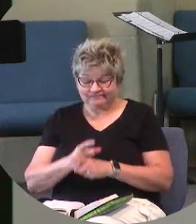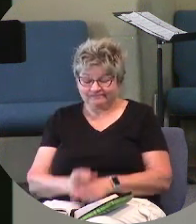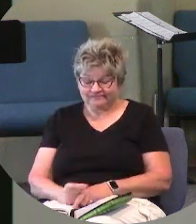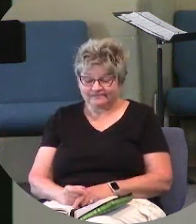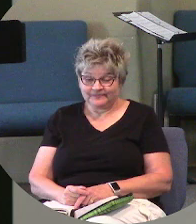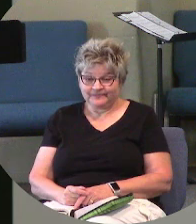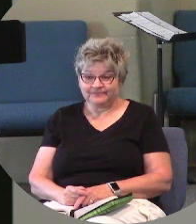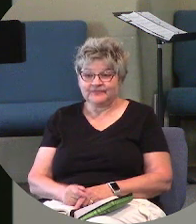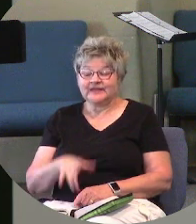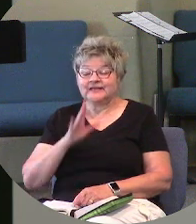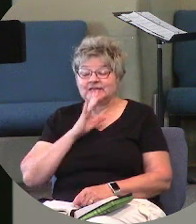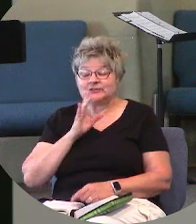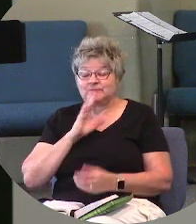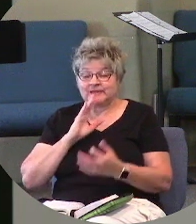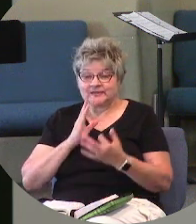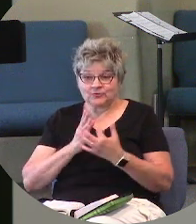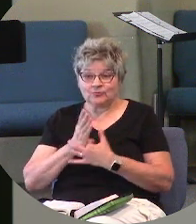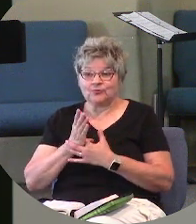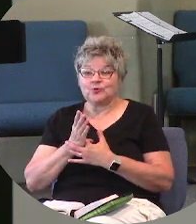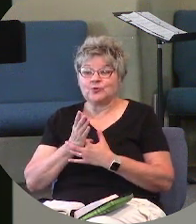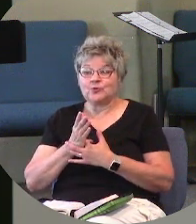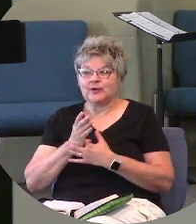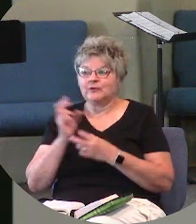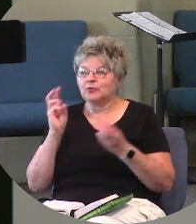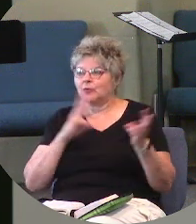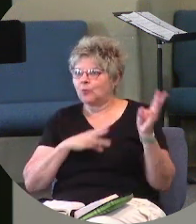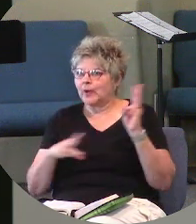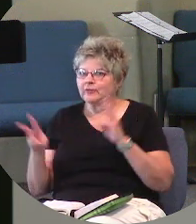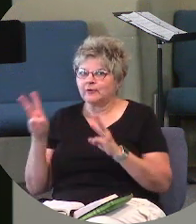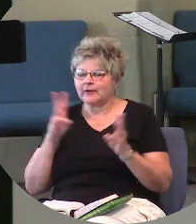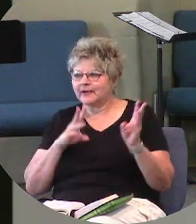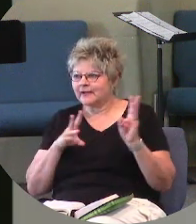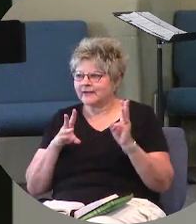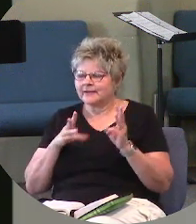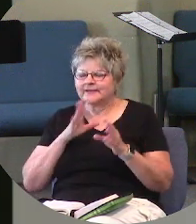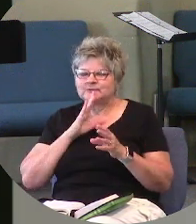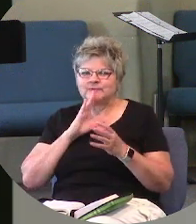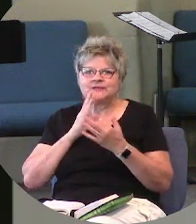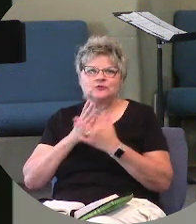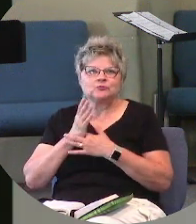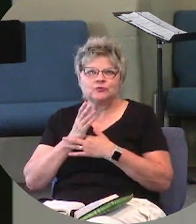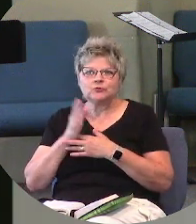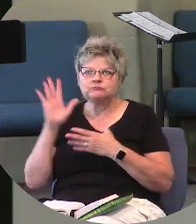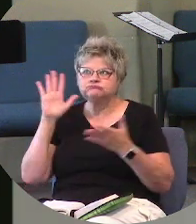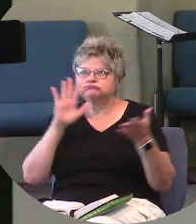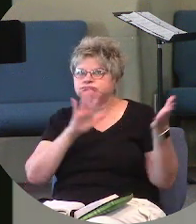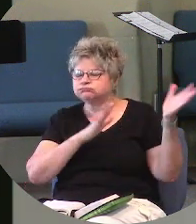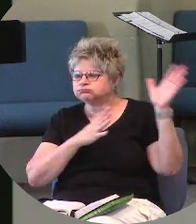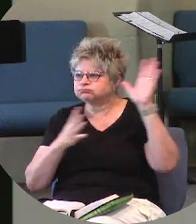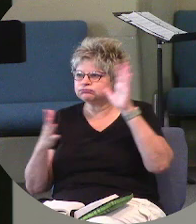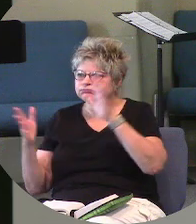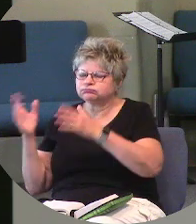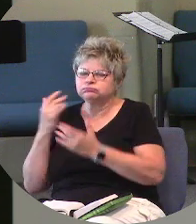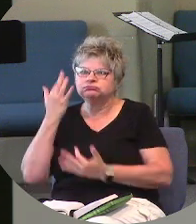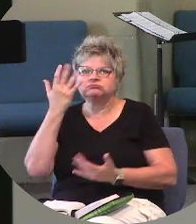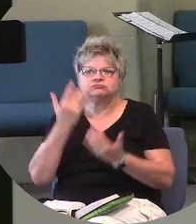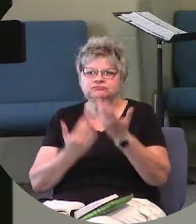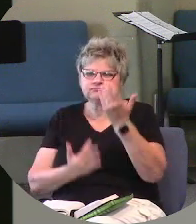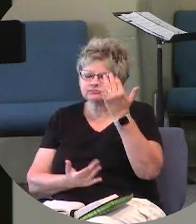He speaks through the weather. He speaks through storms, through fire.